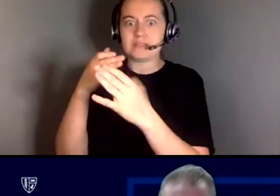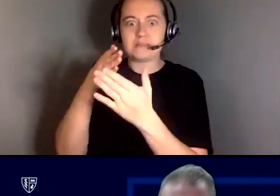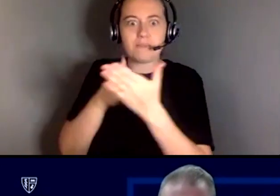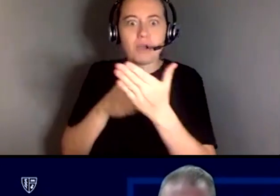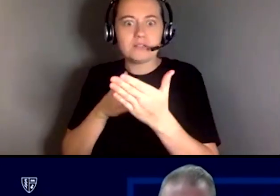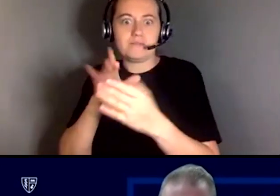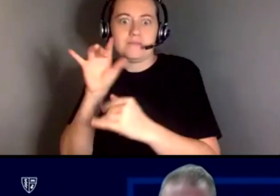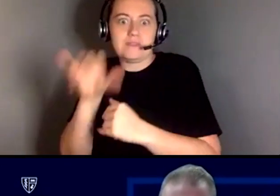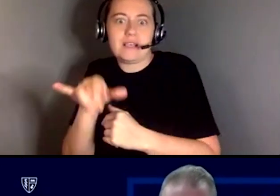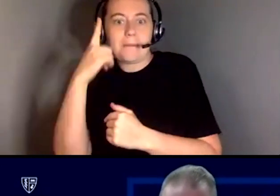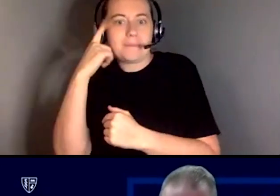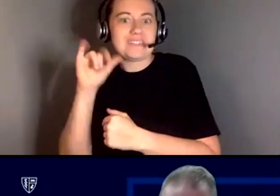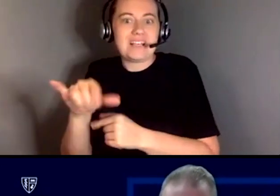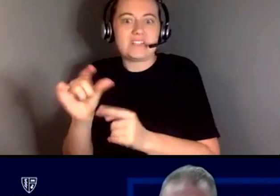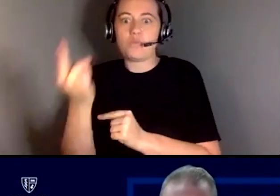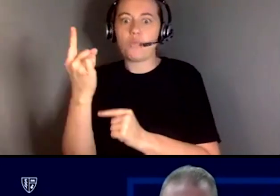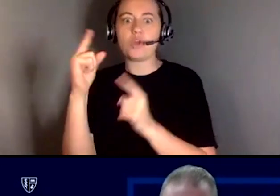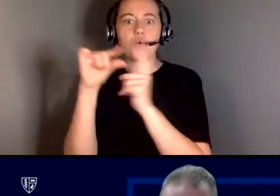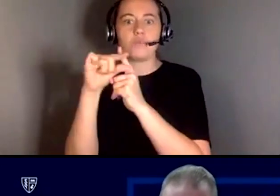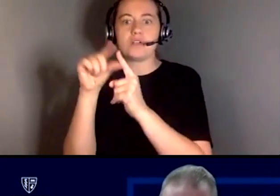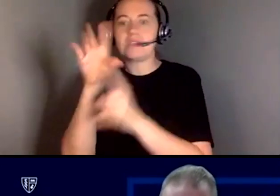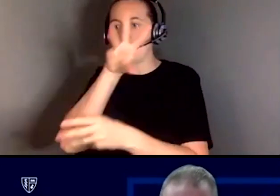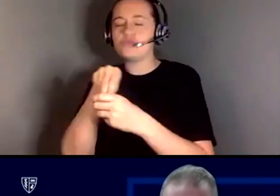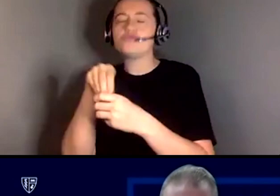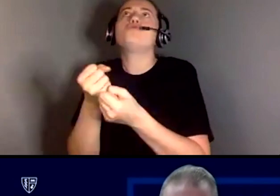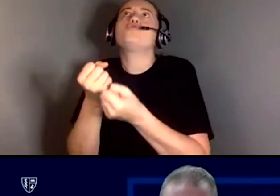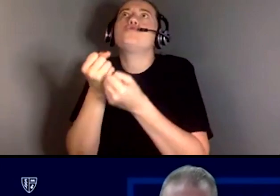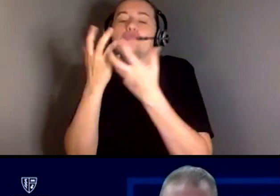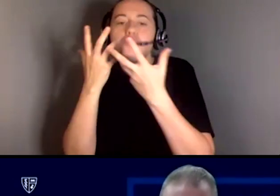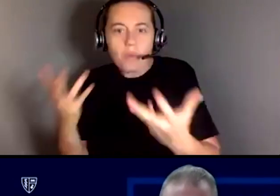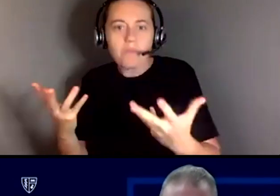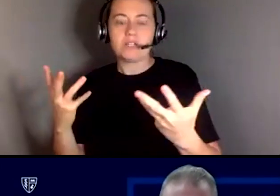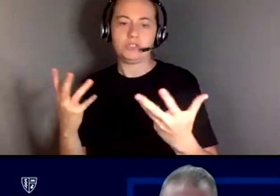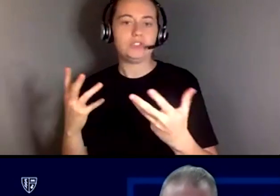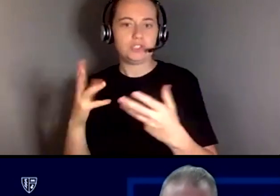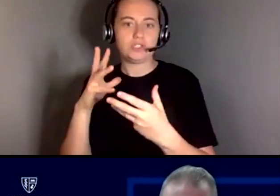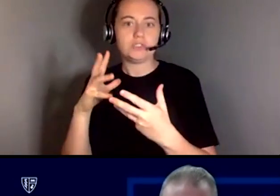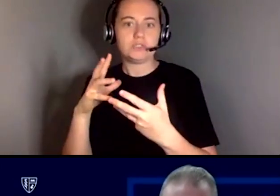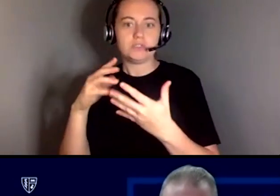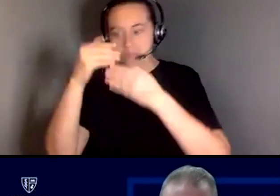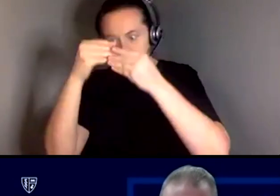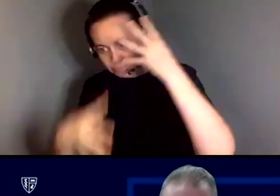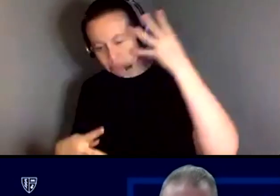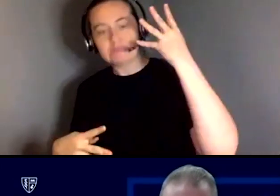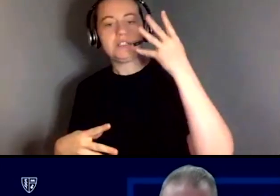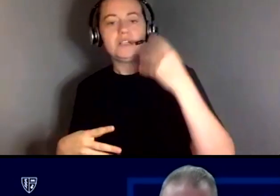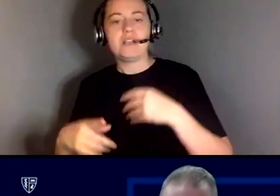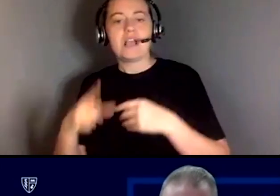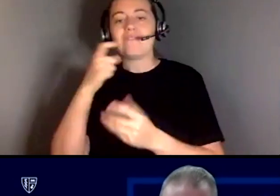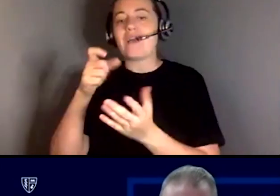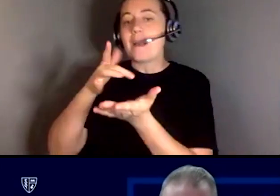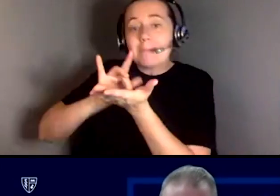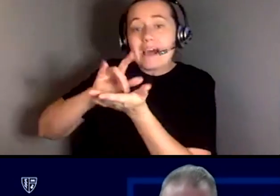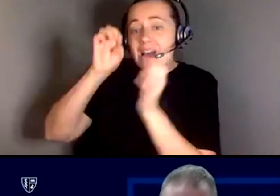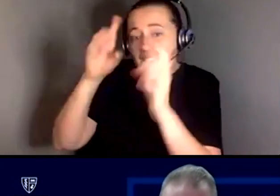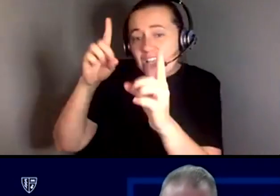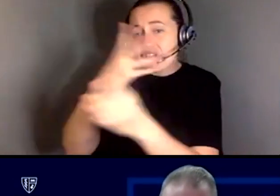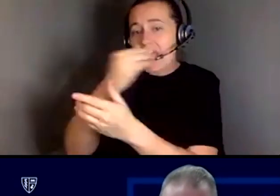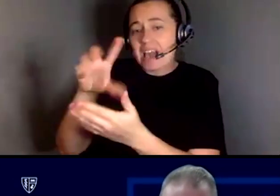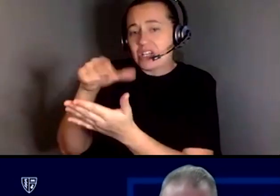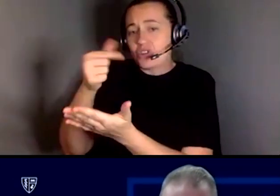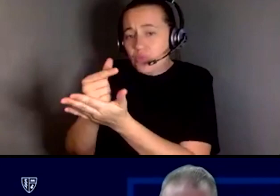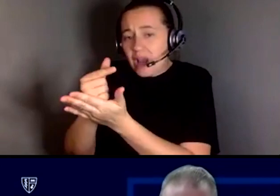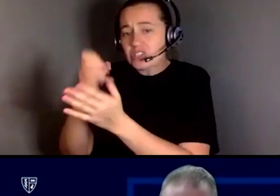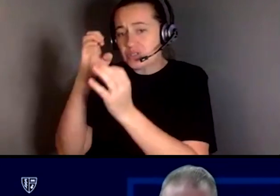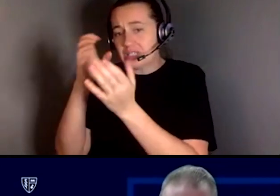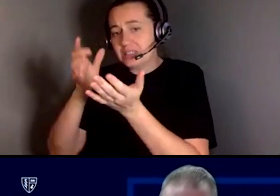it's one word, but encapsulates so much heterogeneity, right? So, um, that for medical education and graduate medical education and